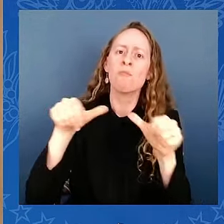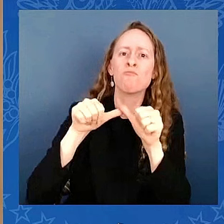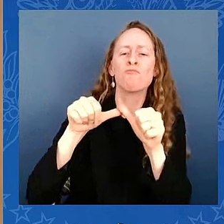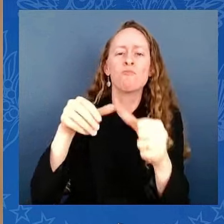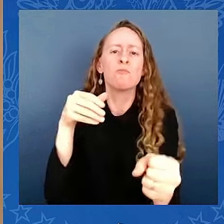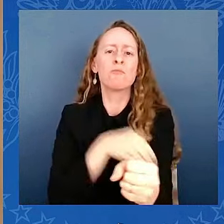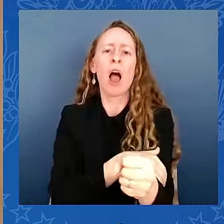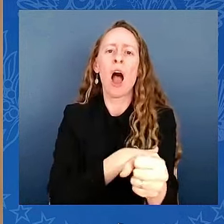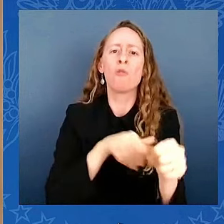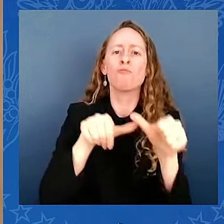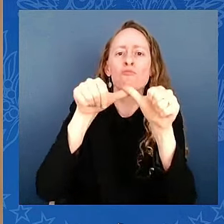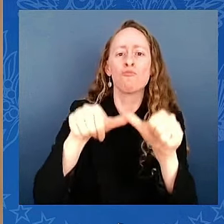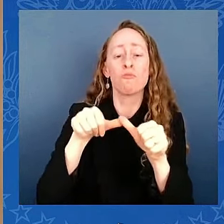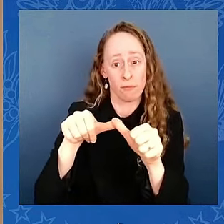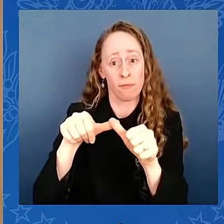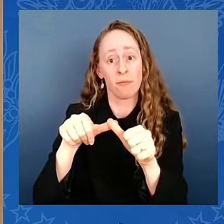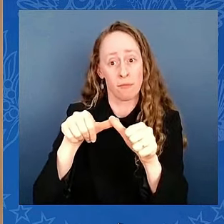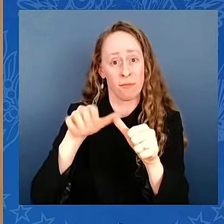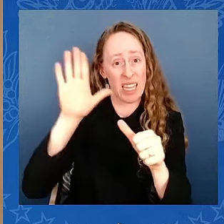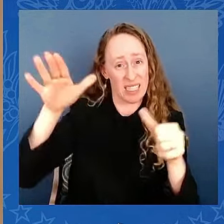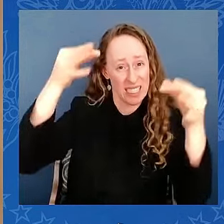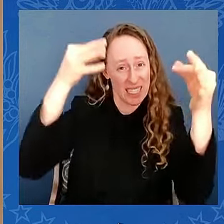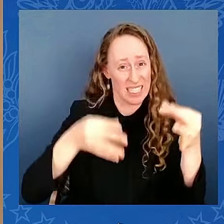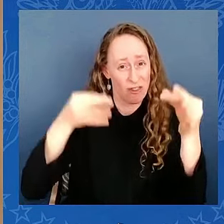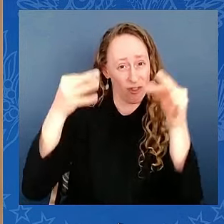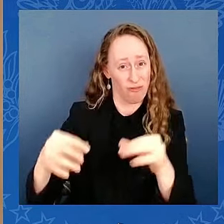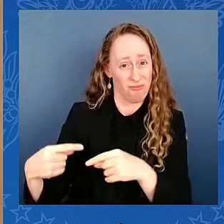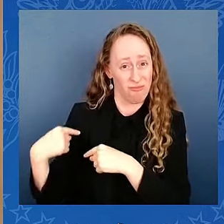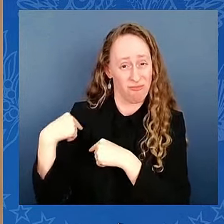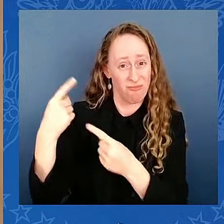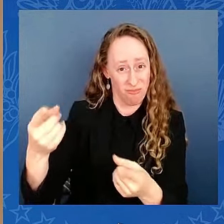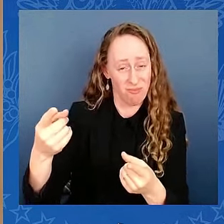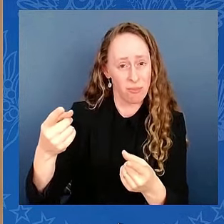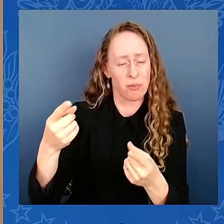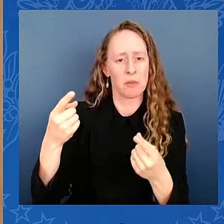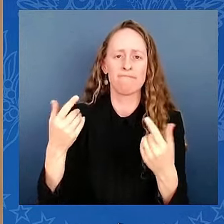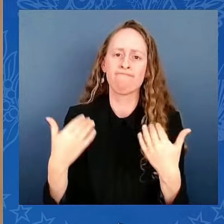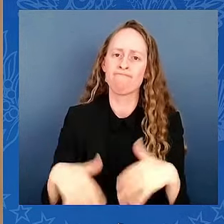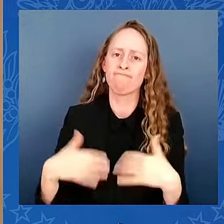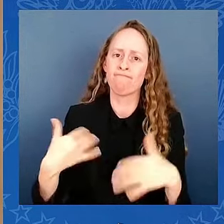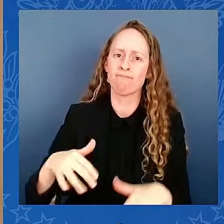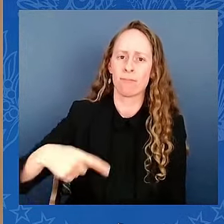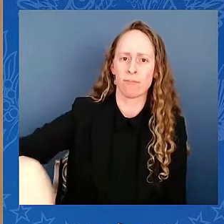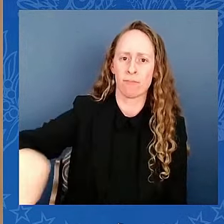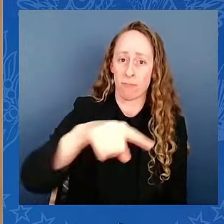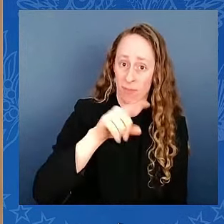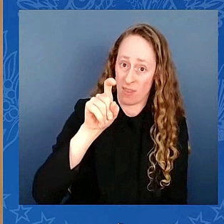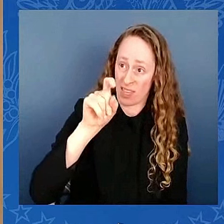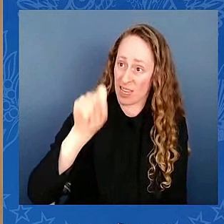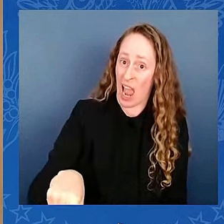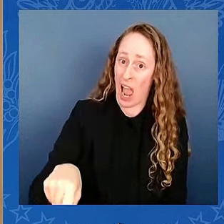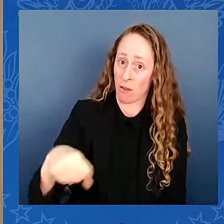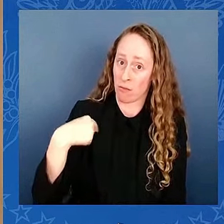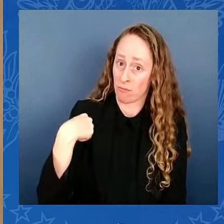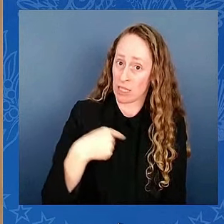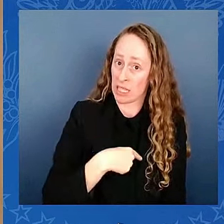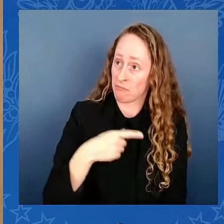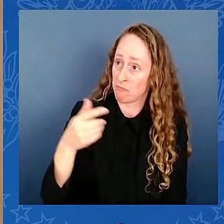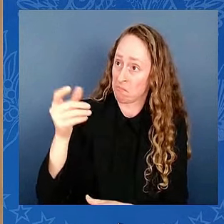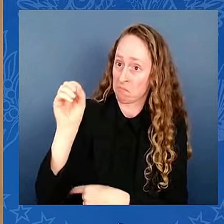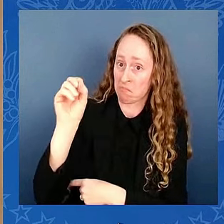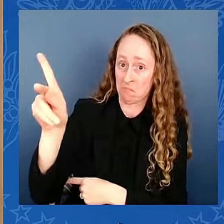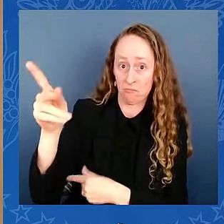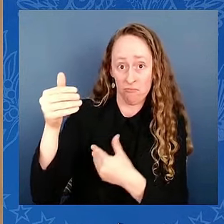decide they want to entrust the President once again the presidency to Donald Trump, now